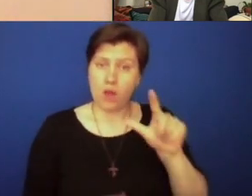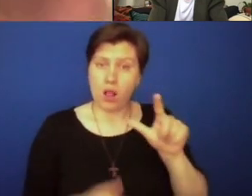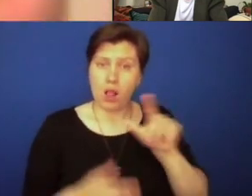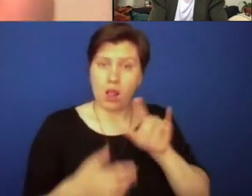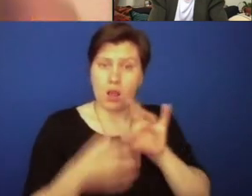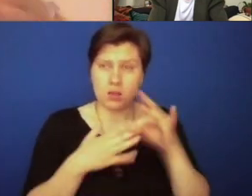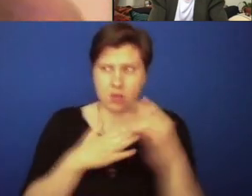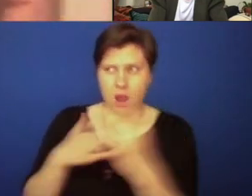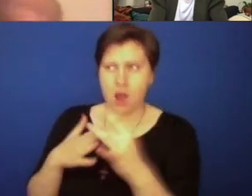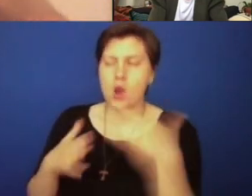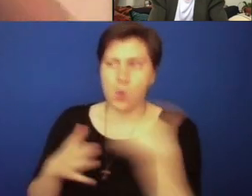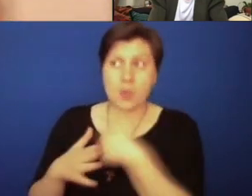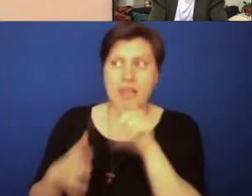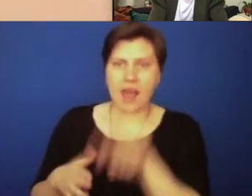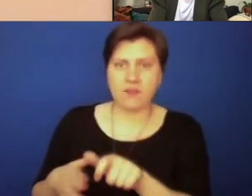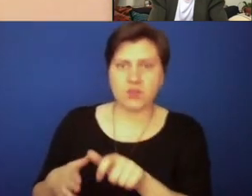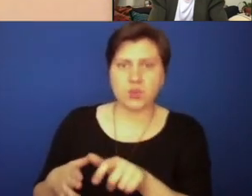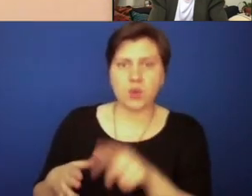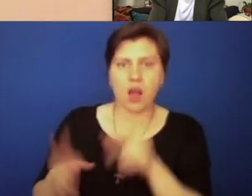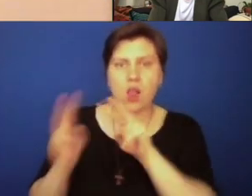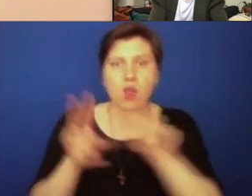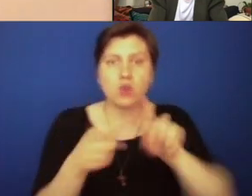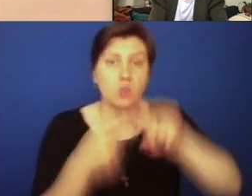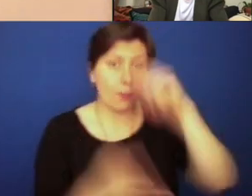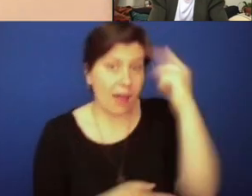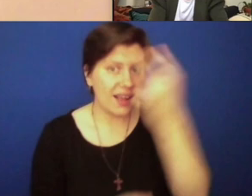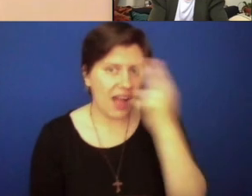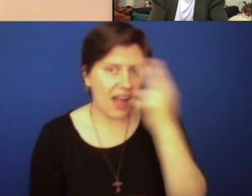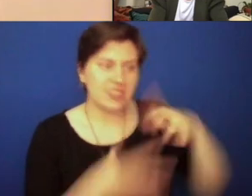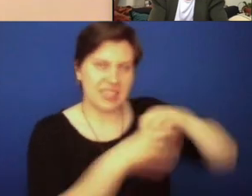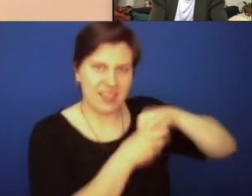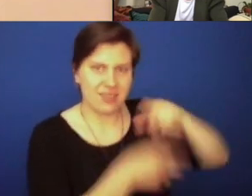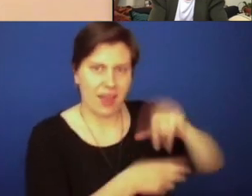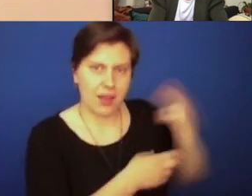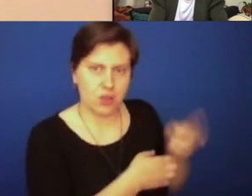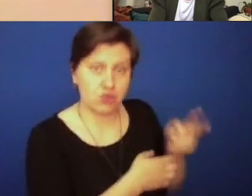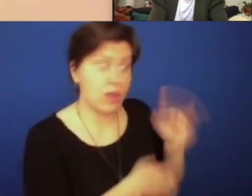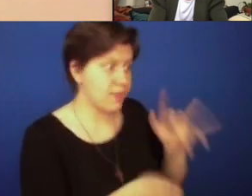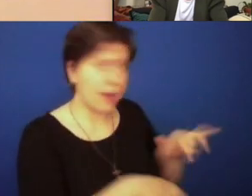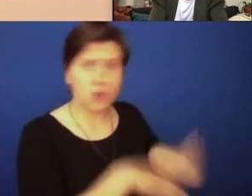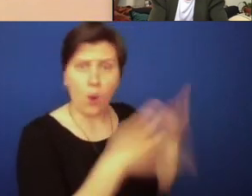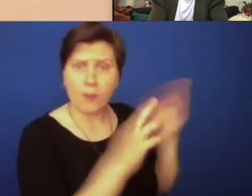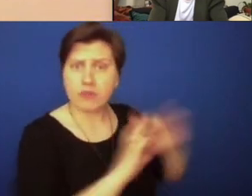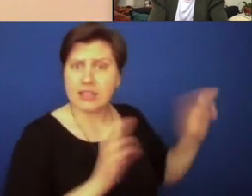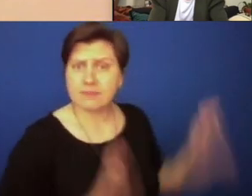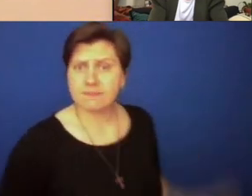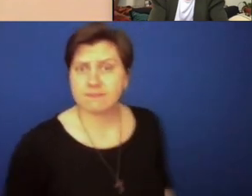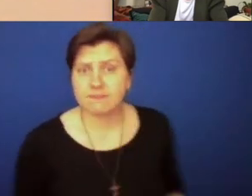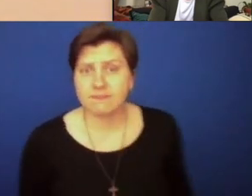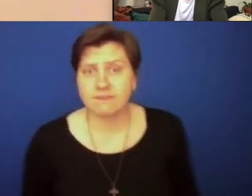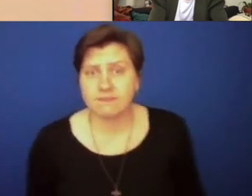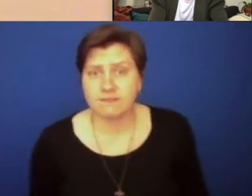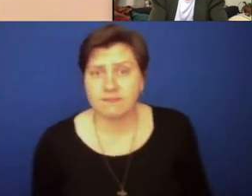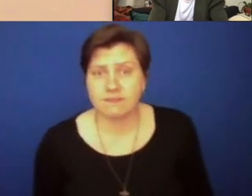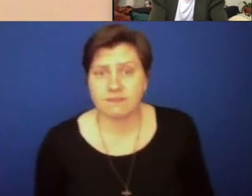in the church. We just have to begin to look to Black Catholics in that history, which is available to us. So I